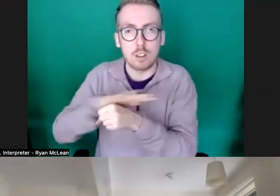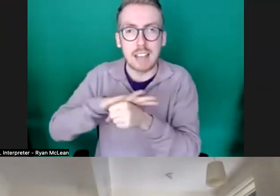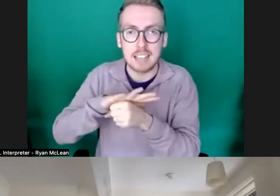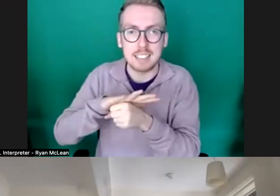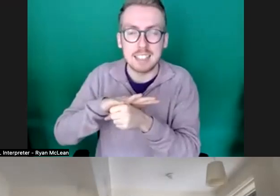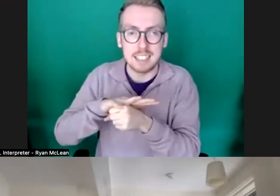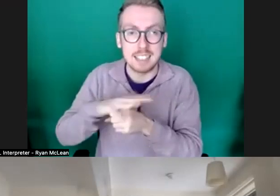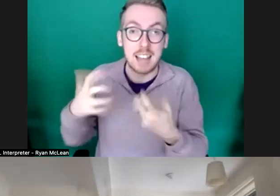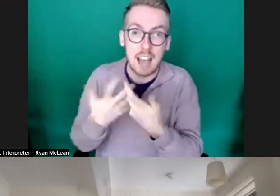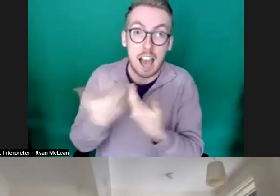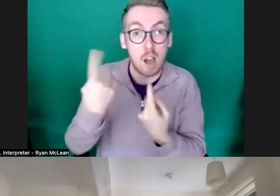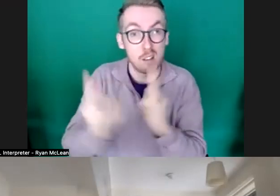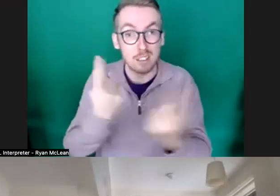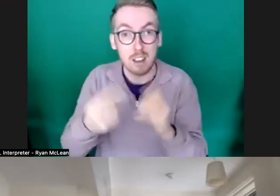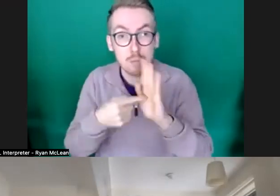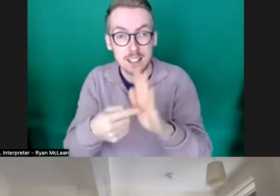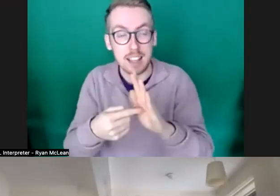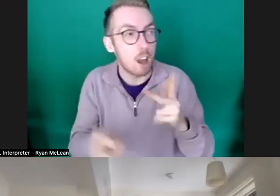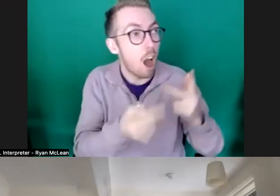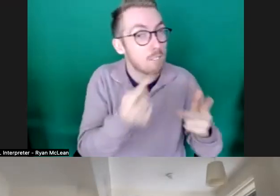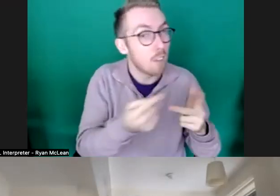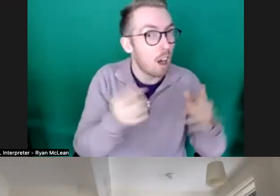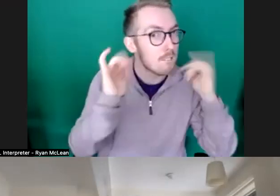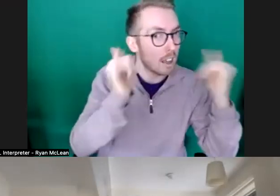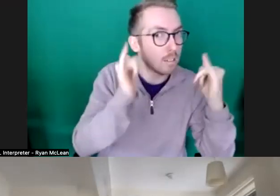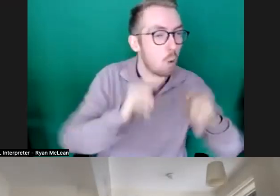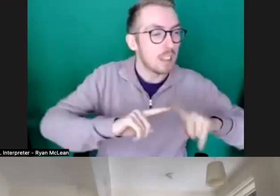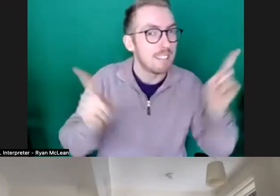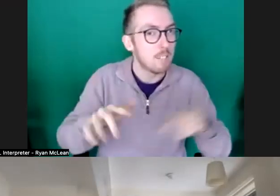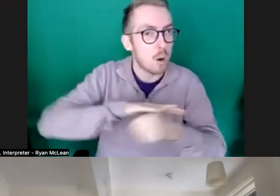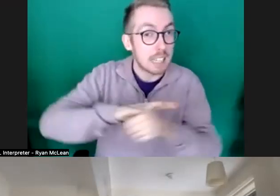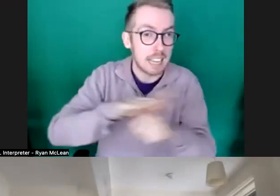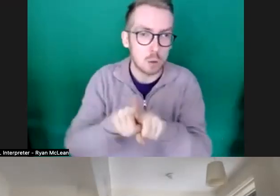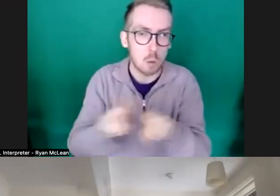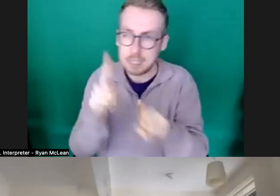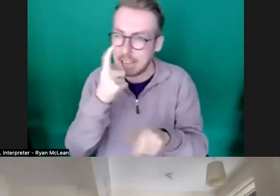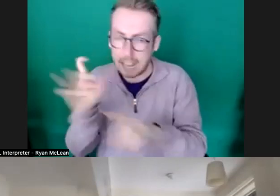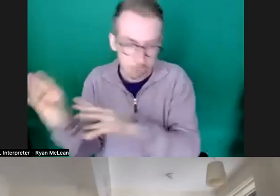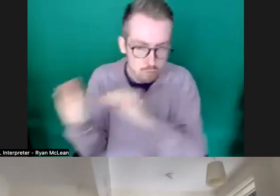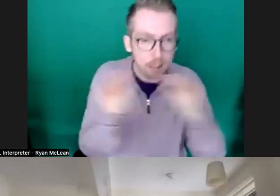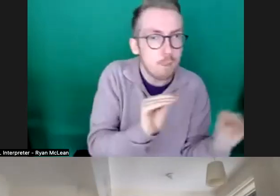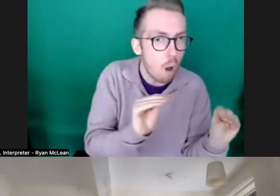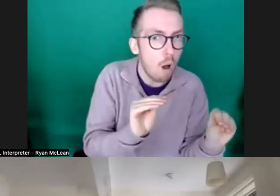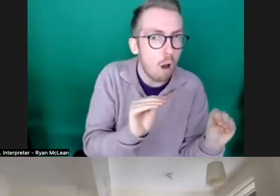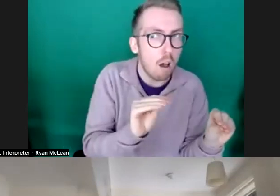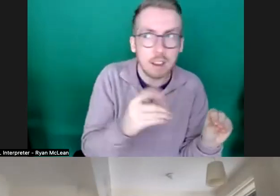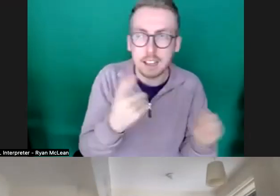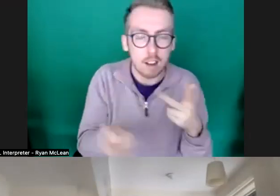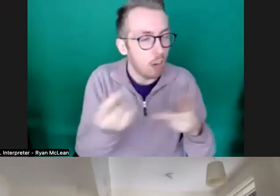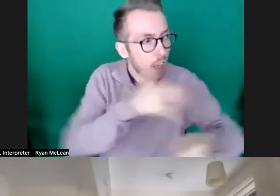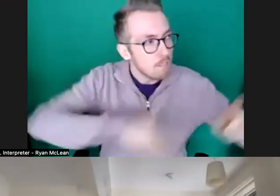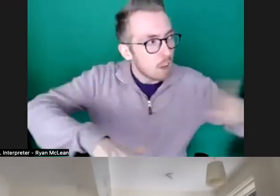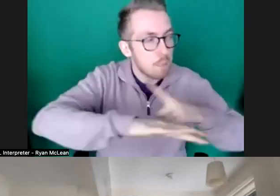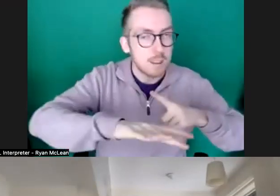potentially present that in different festivals and different locations and how much time you would need to be